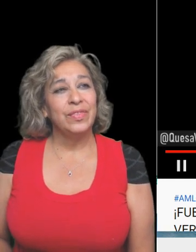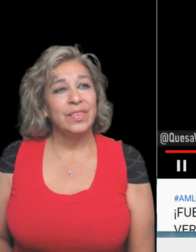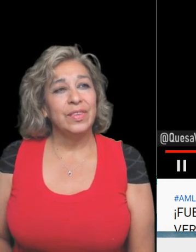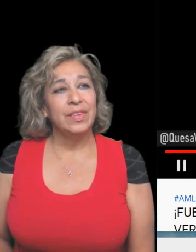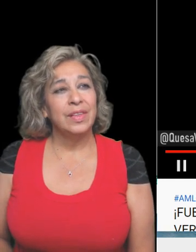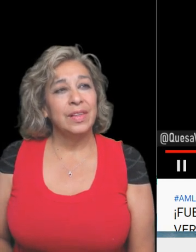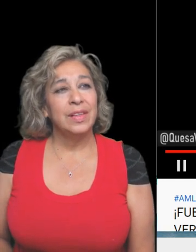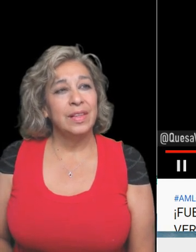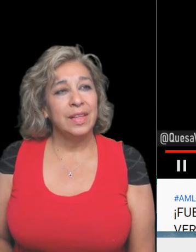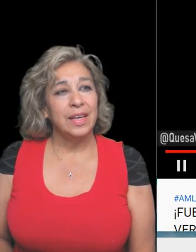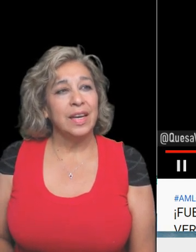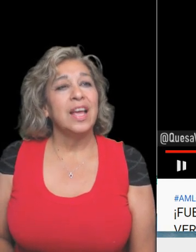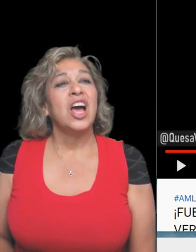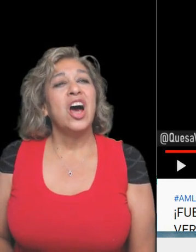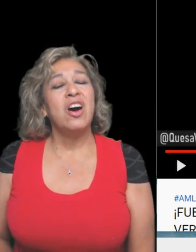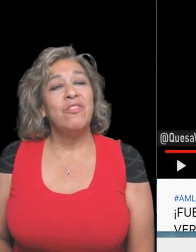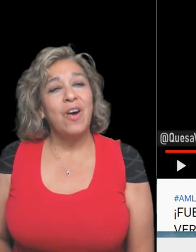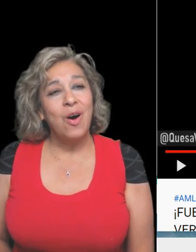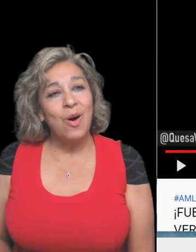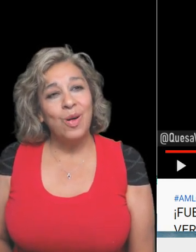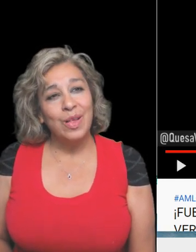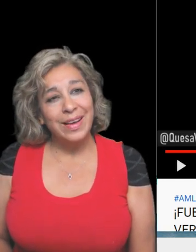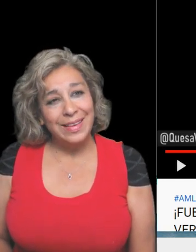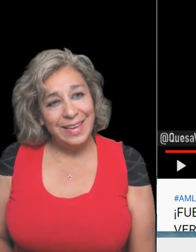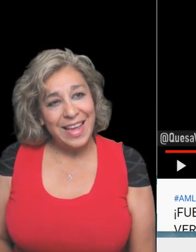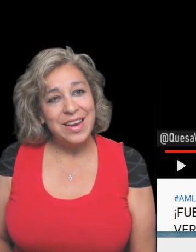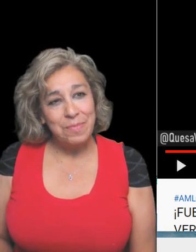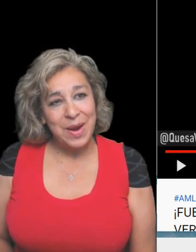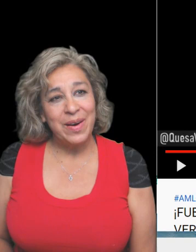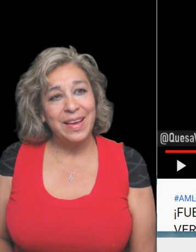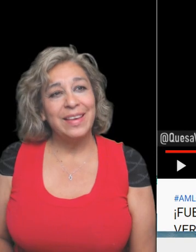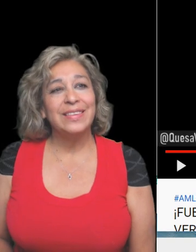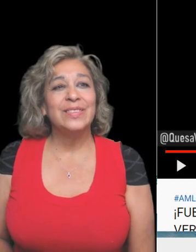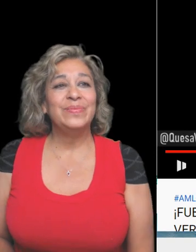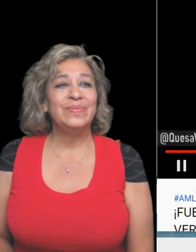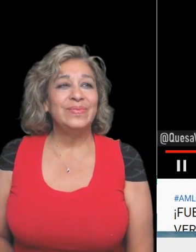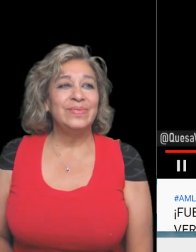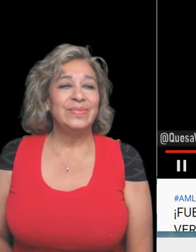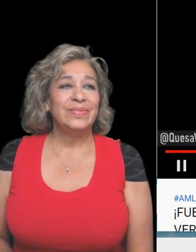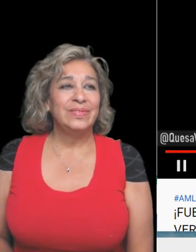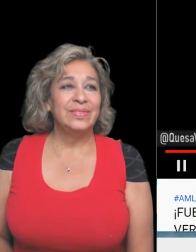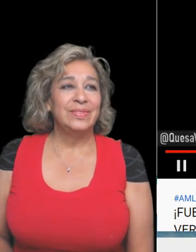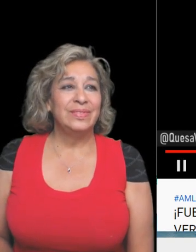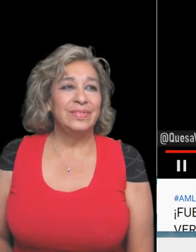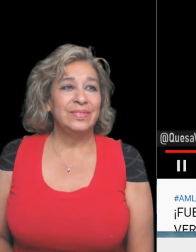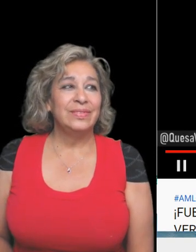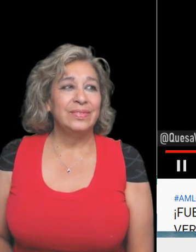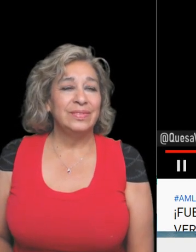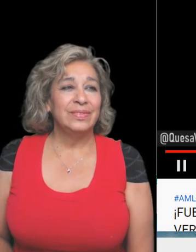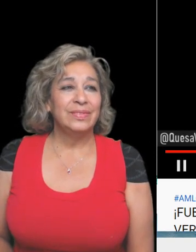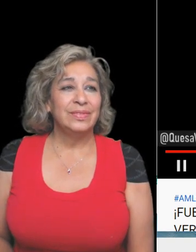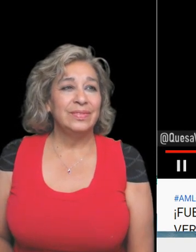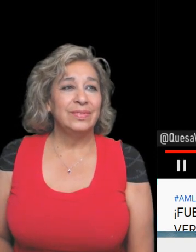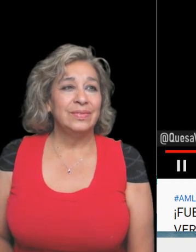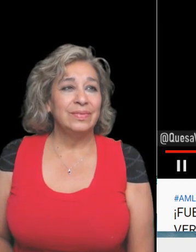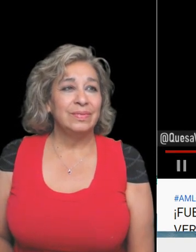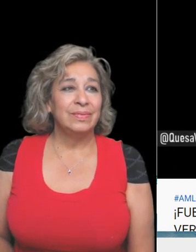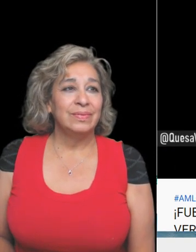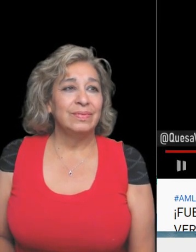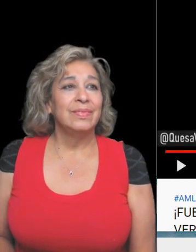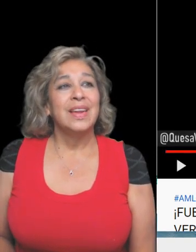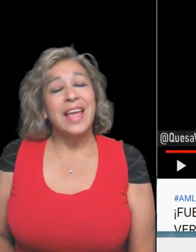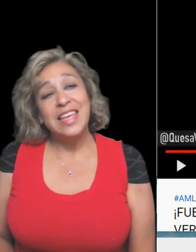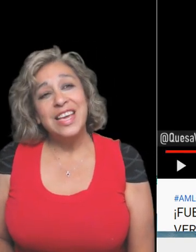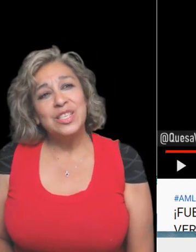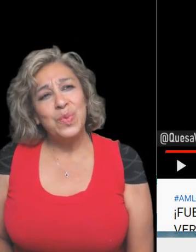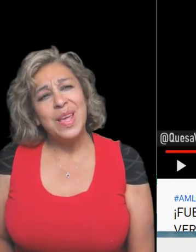América Latina. Of all Latin America. Ya. Ya habíamos visto que Andrés Manuel.